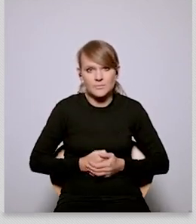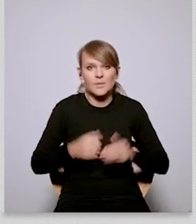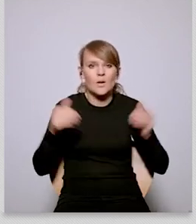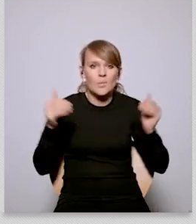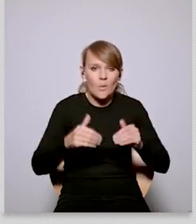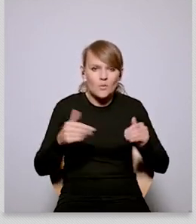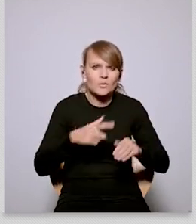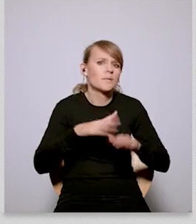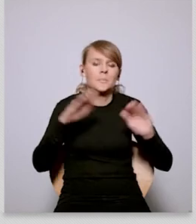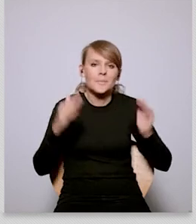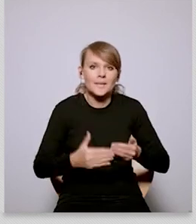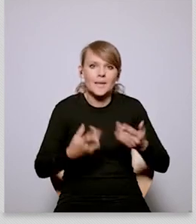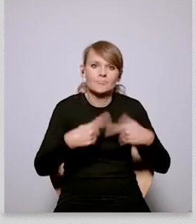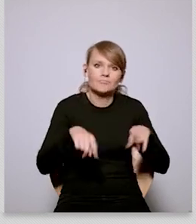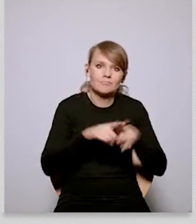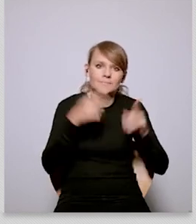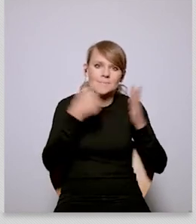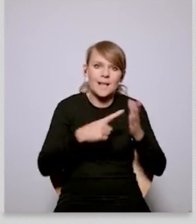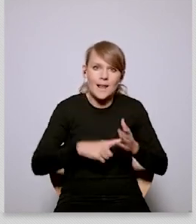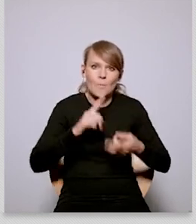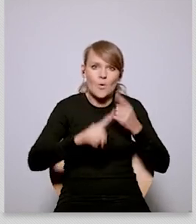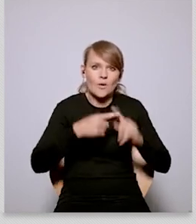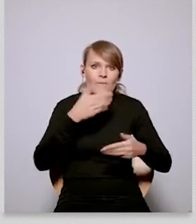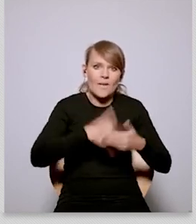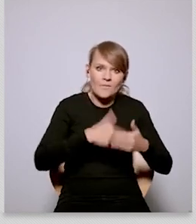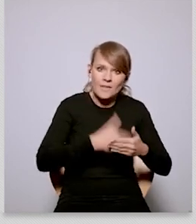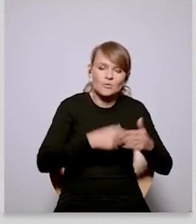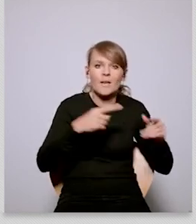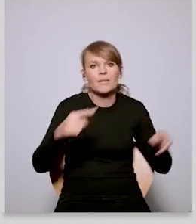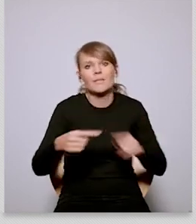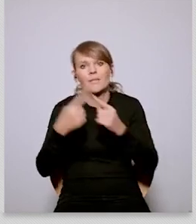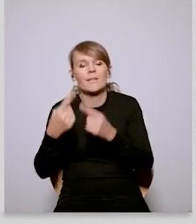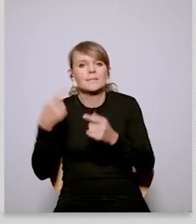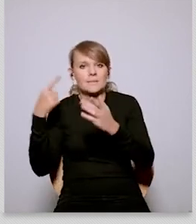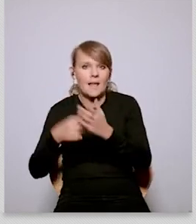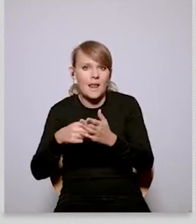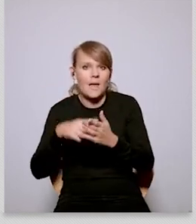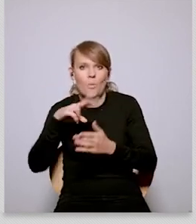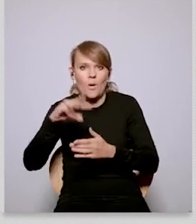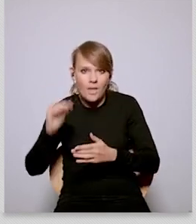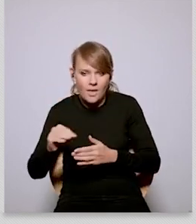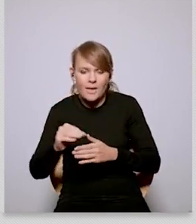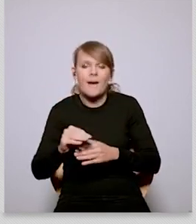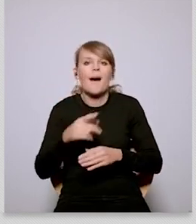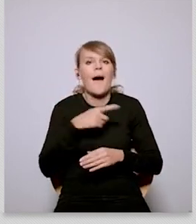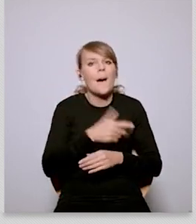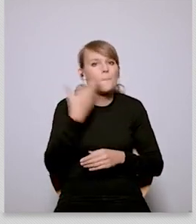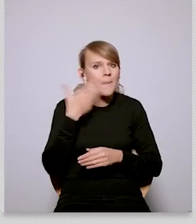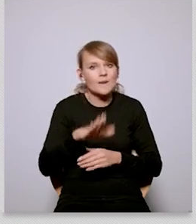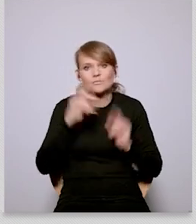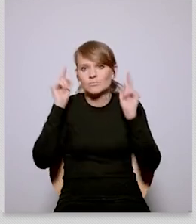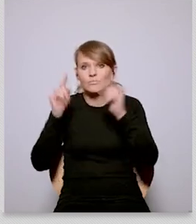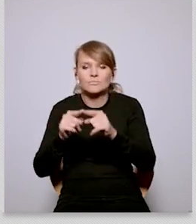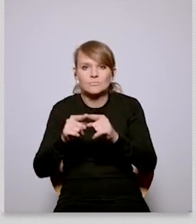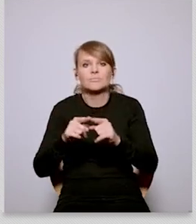narratives contrary to the fit for 55 package and become something of a of an independent uh or or